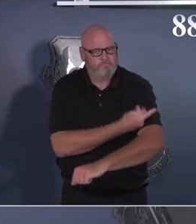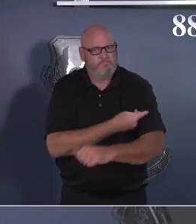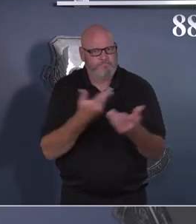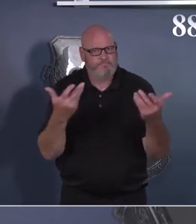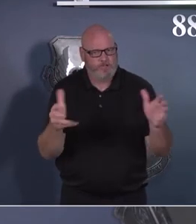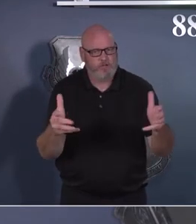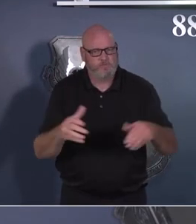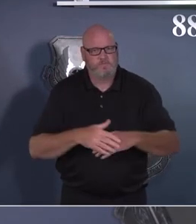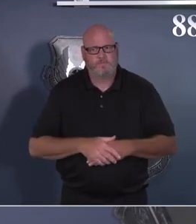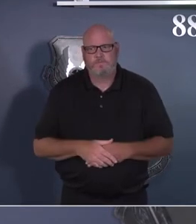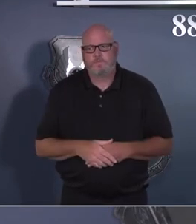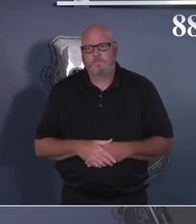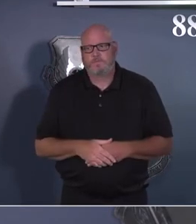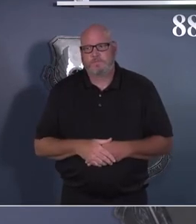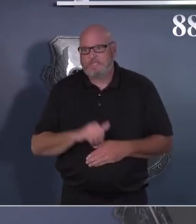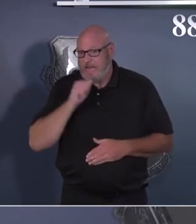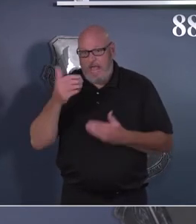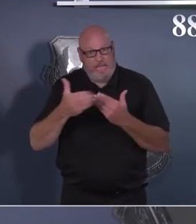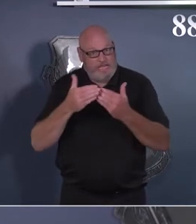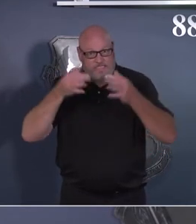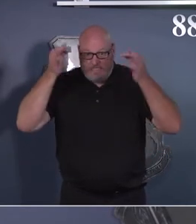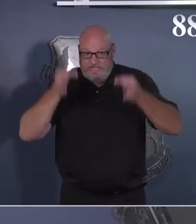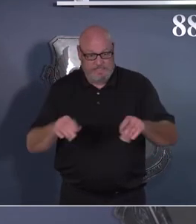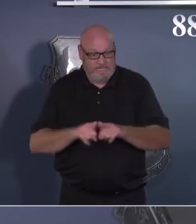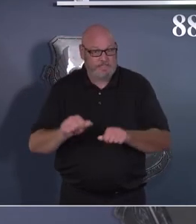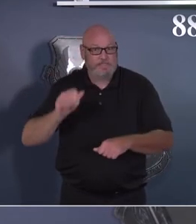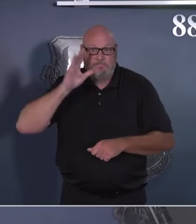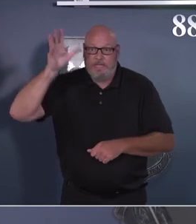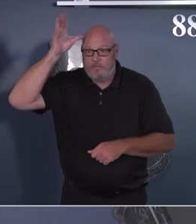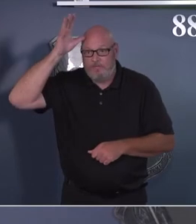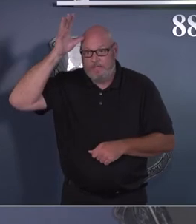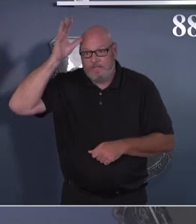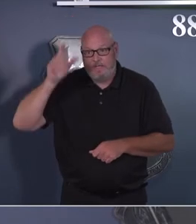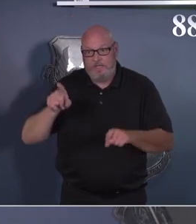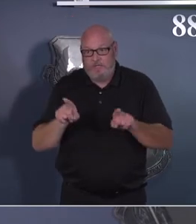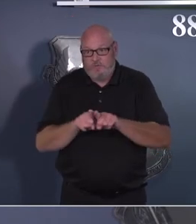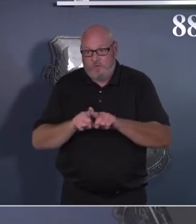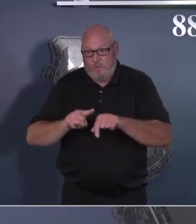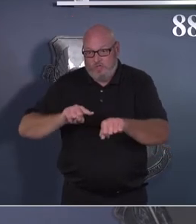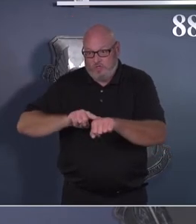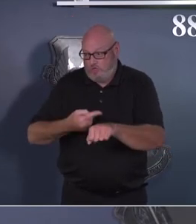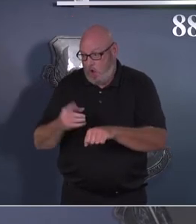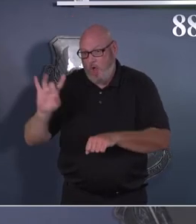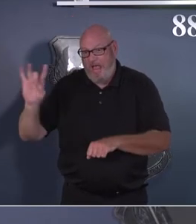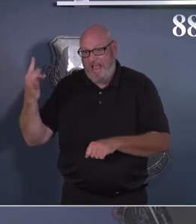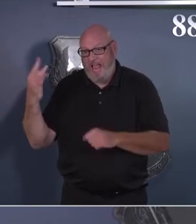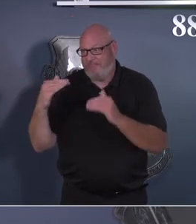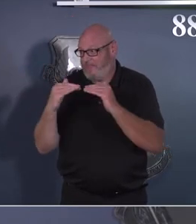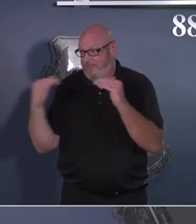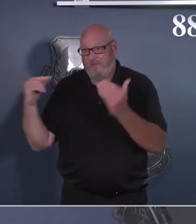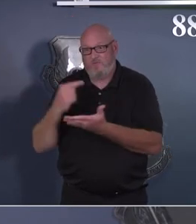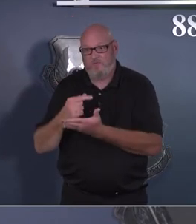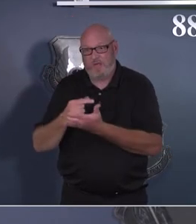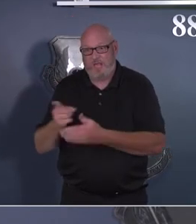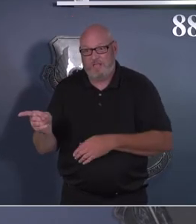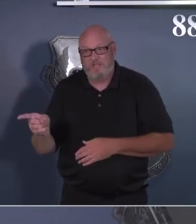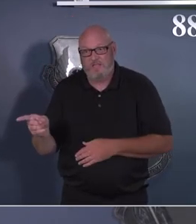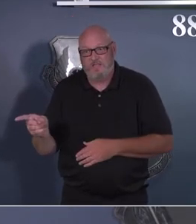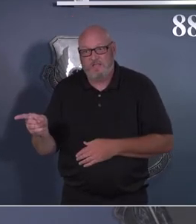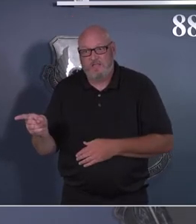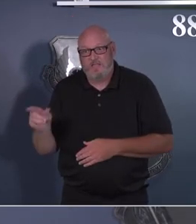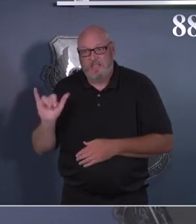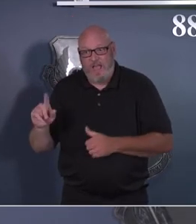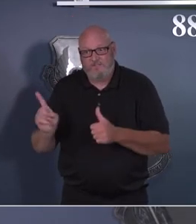ready to start eighth grade here in a few weeks. And I know he won't be fully vaccinated by that first day of school. But that first shot